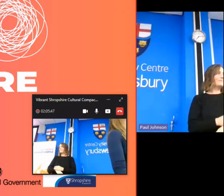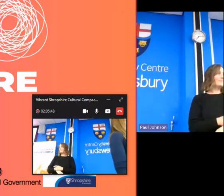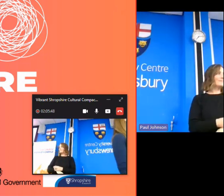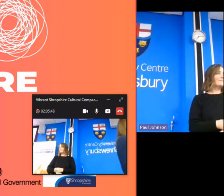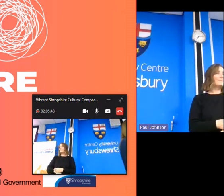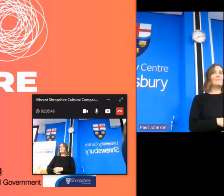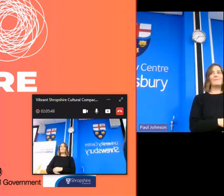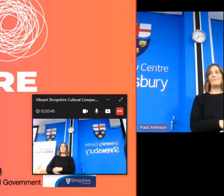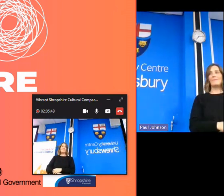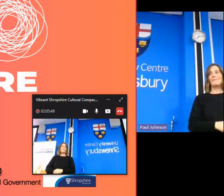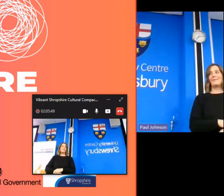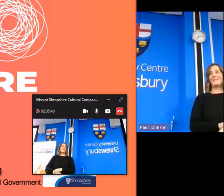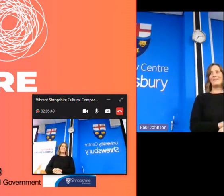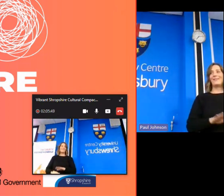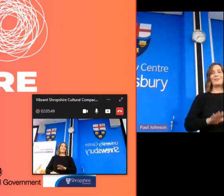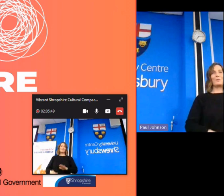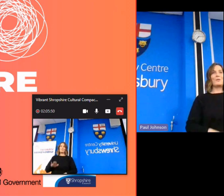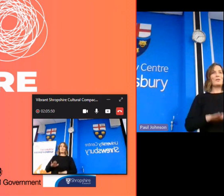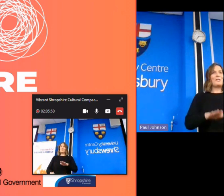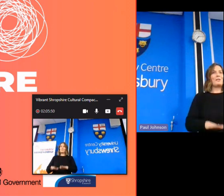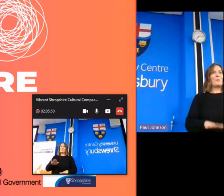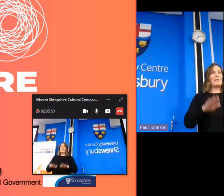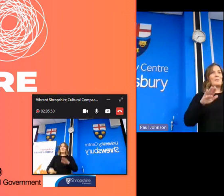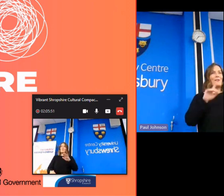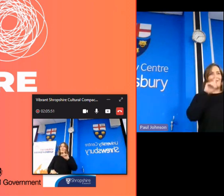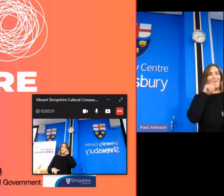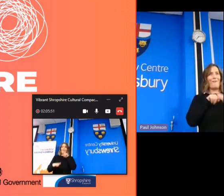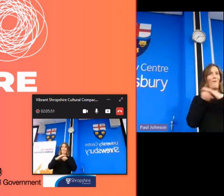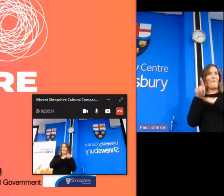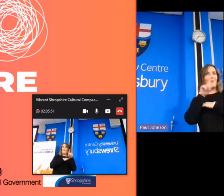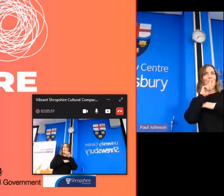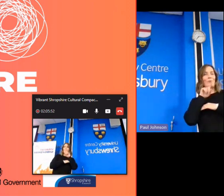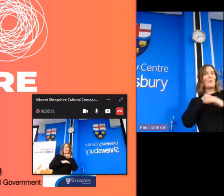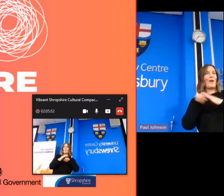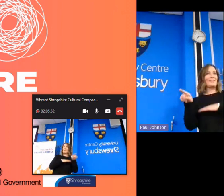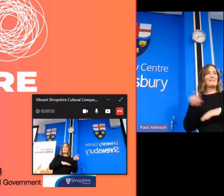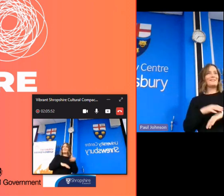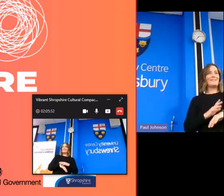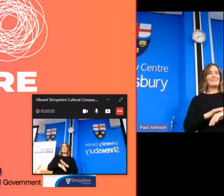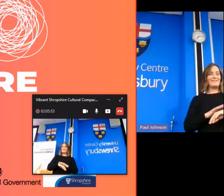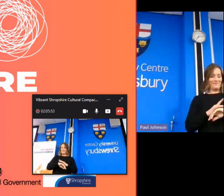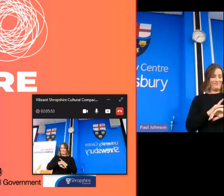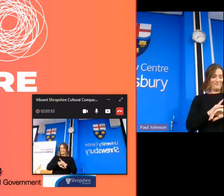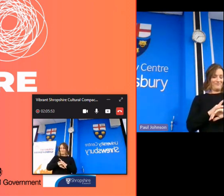this floor is so squeaky here there's no way you can find it but i mean if anyone does need to leave